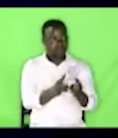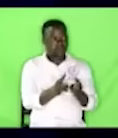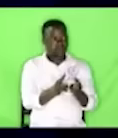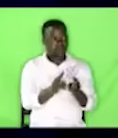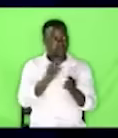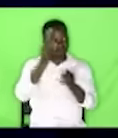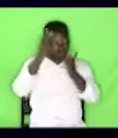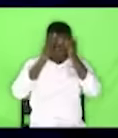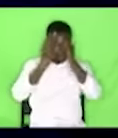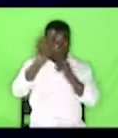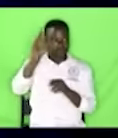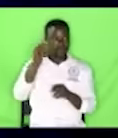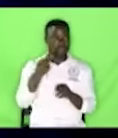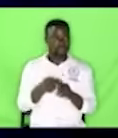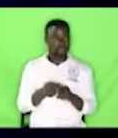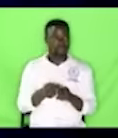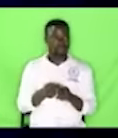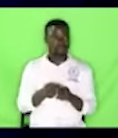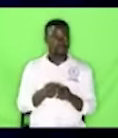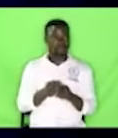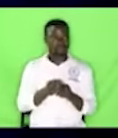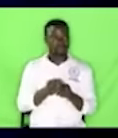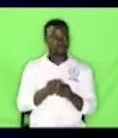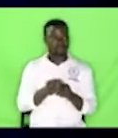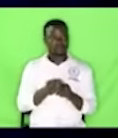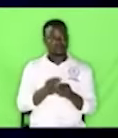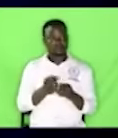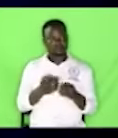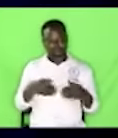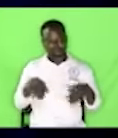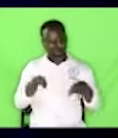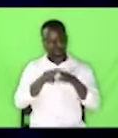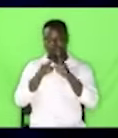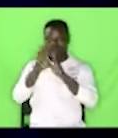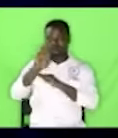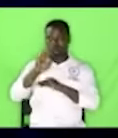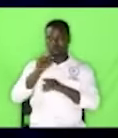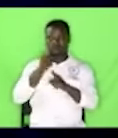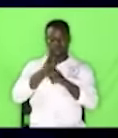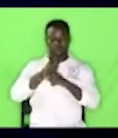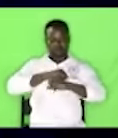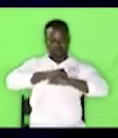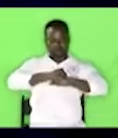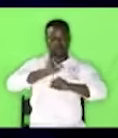sake. Even God guards his name.